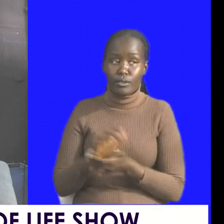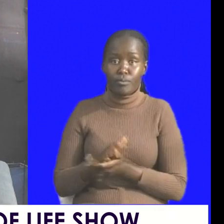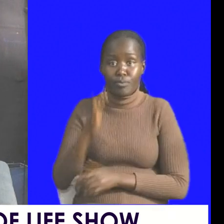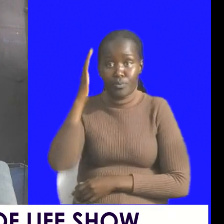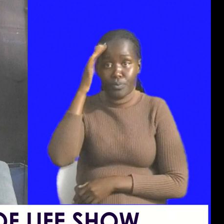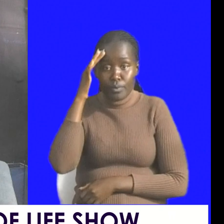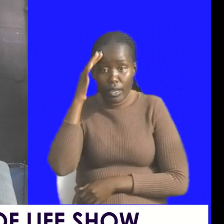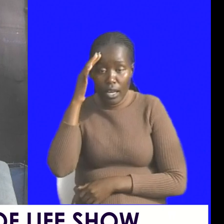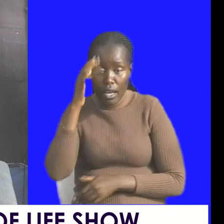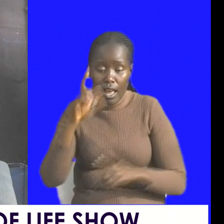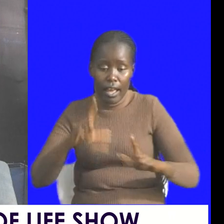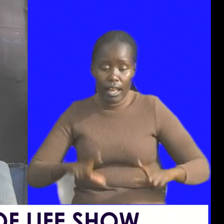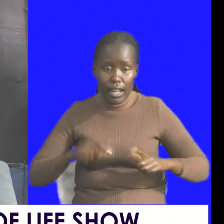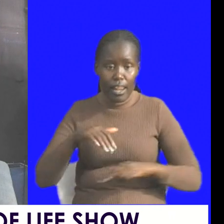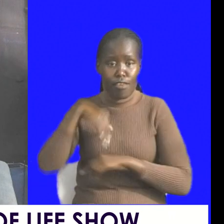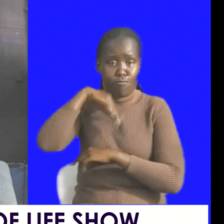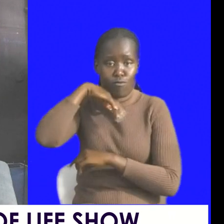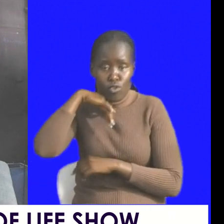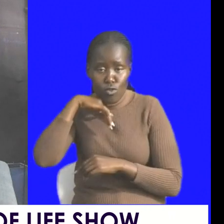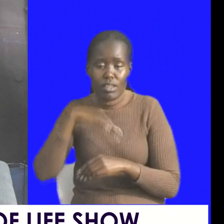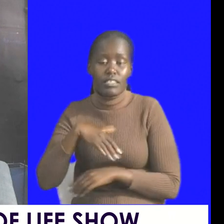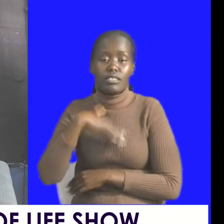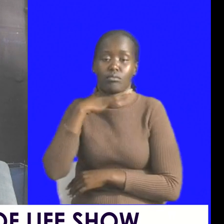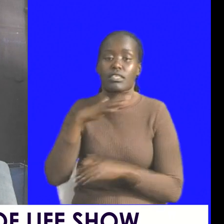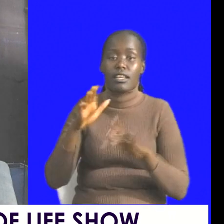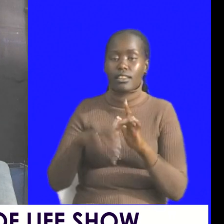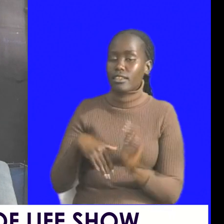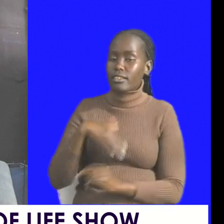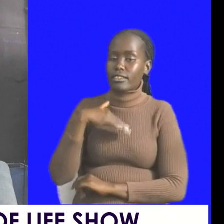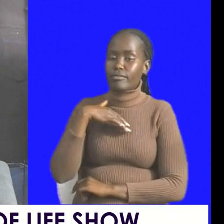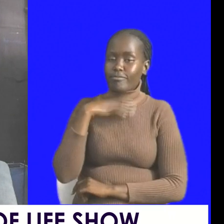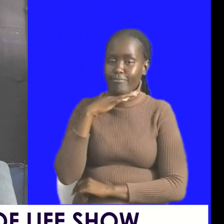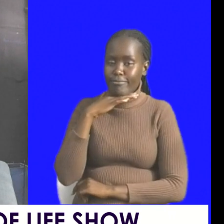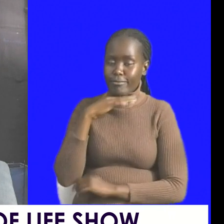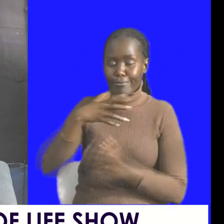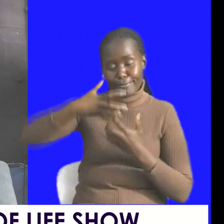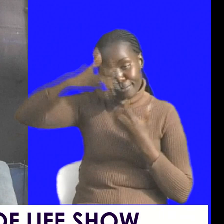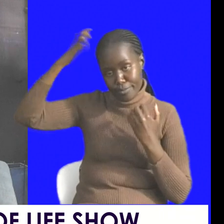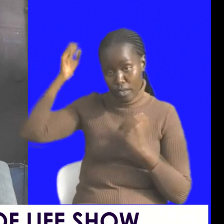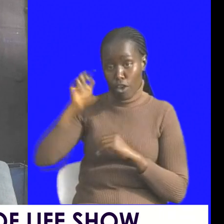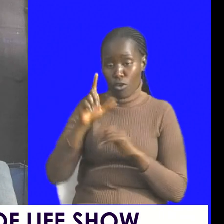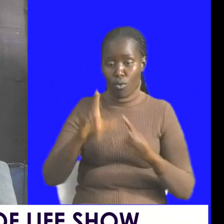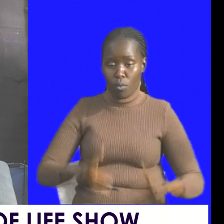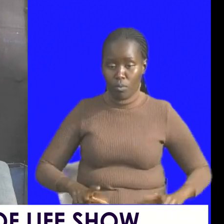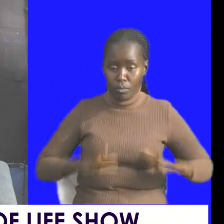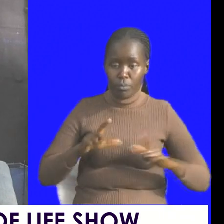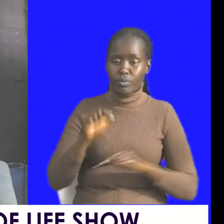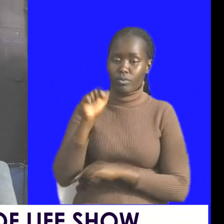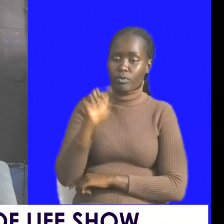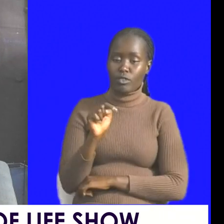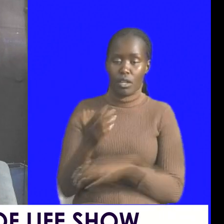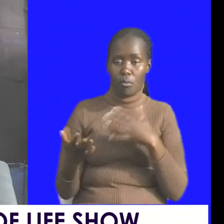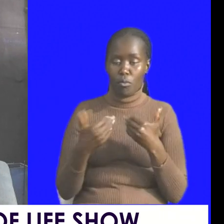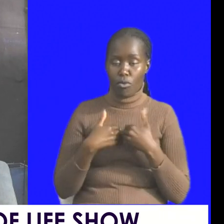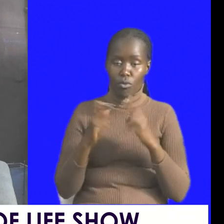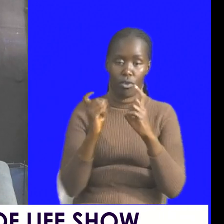a live dog is better than a dead lion you're alive today yeah you may be in pain